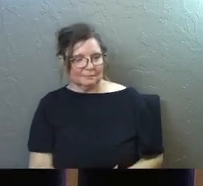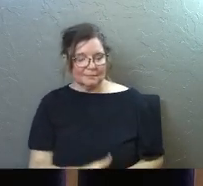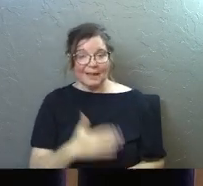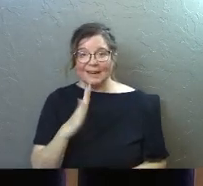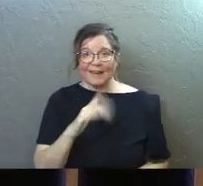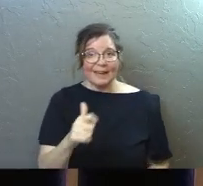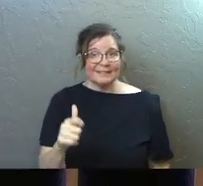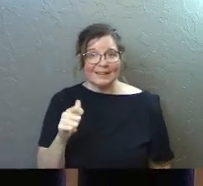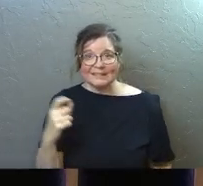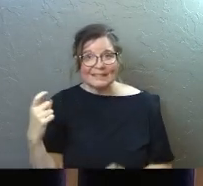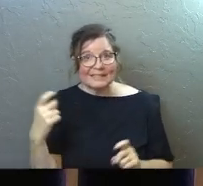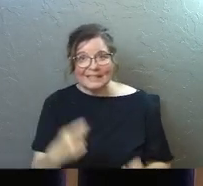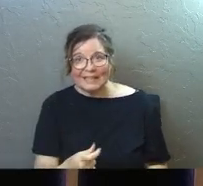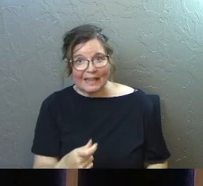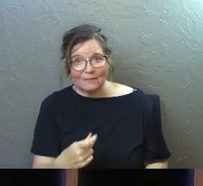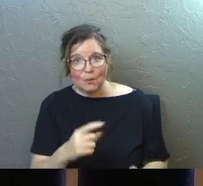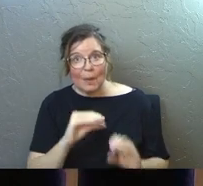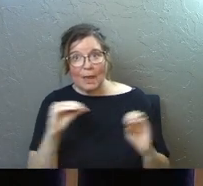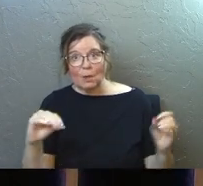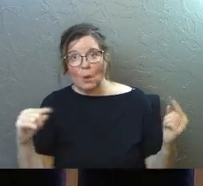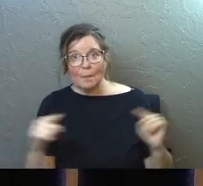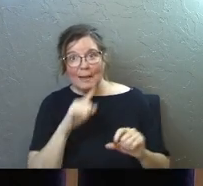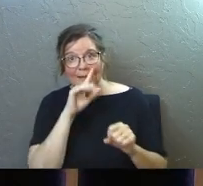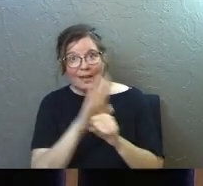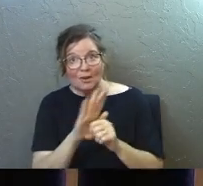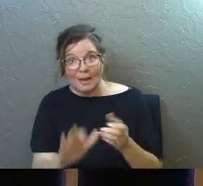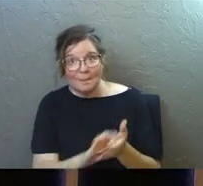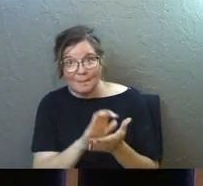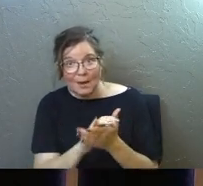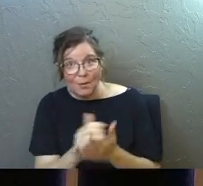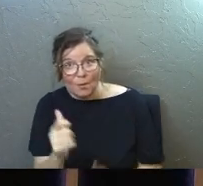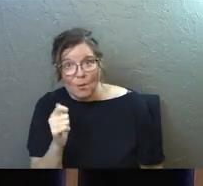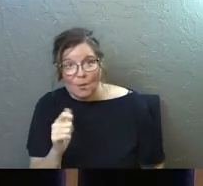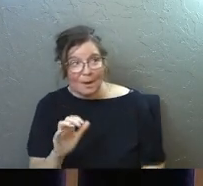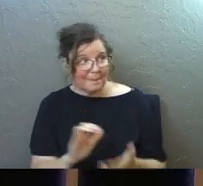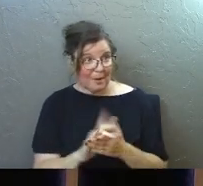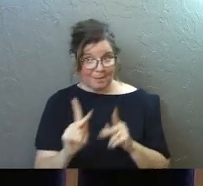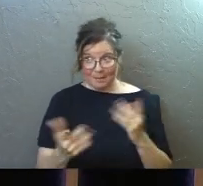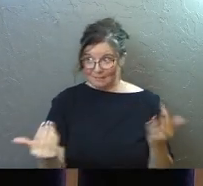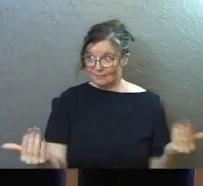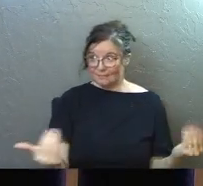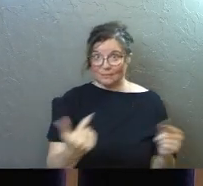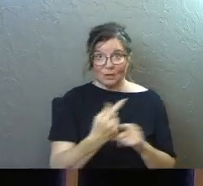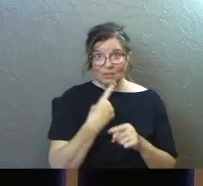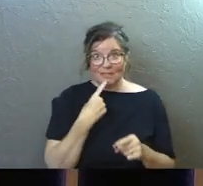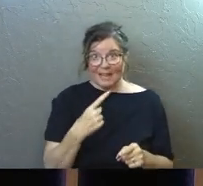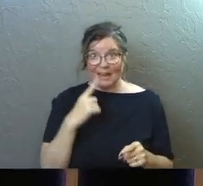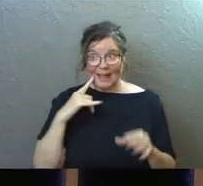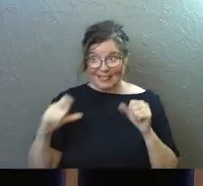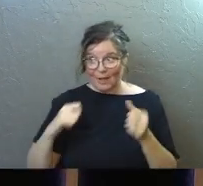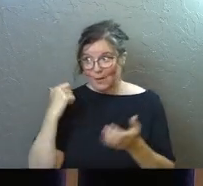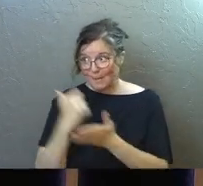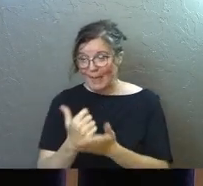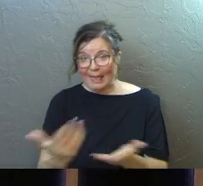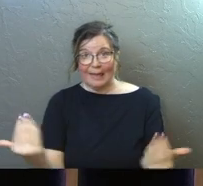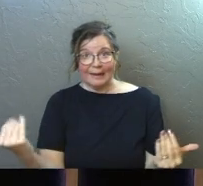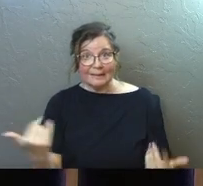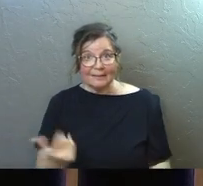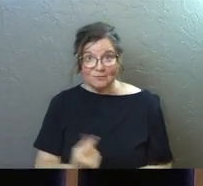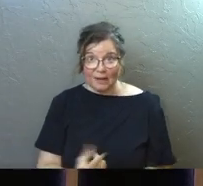And God does not give you a no-paying guarantee in marriage. Where are the married people at? You should have said a louder amen.